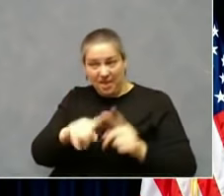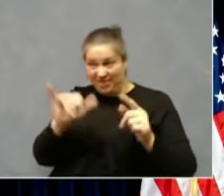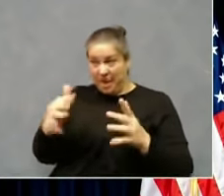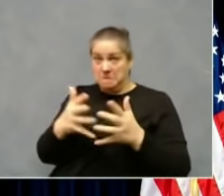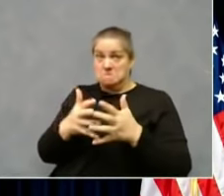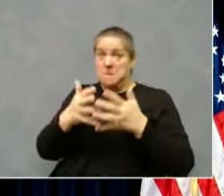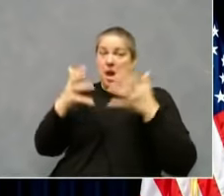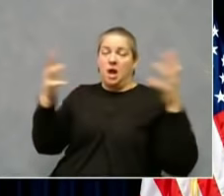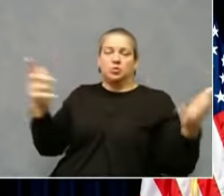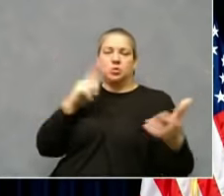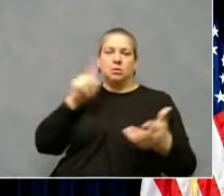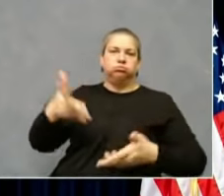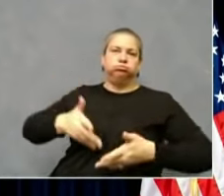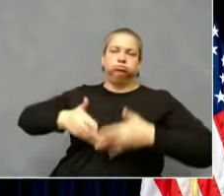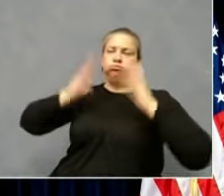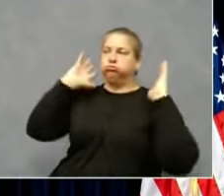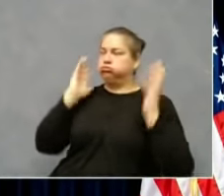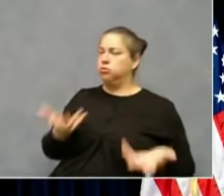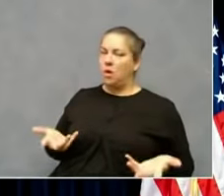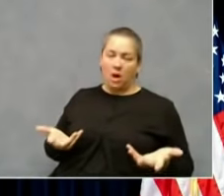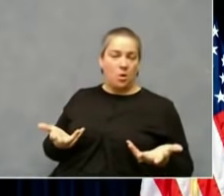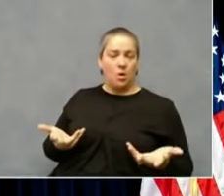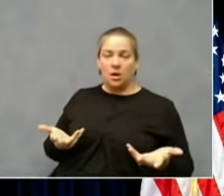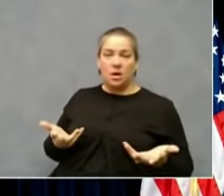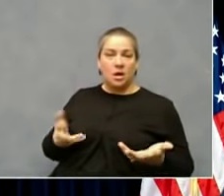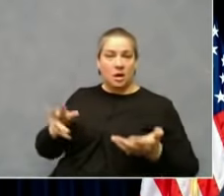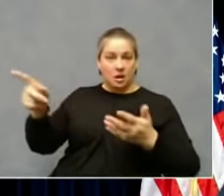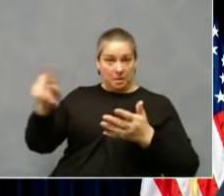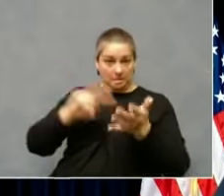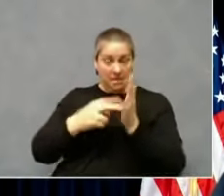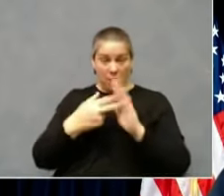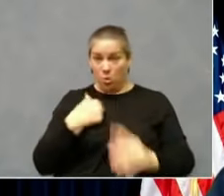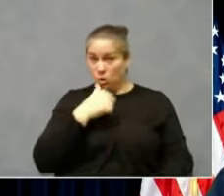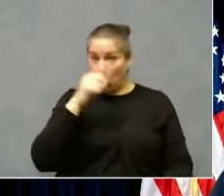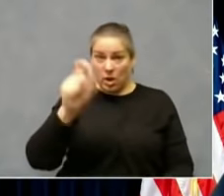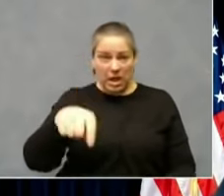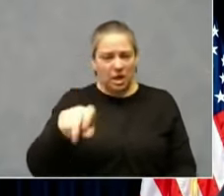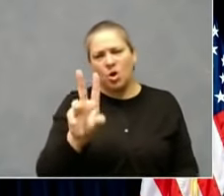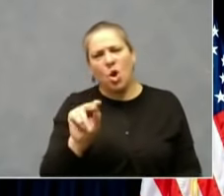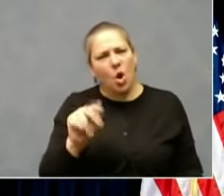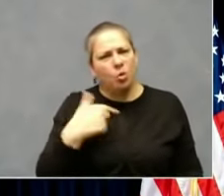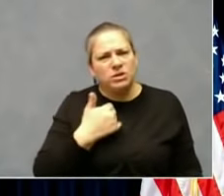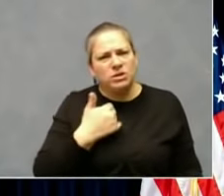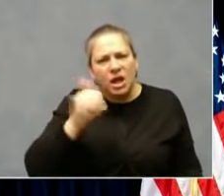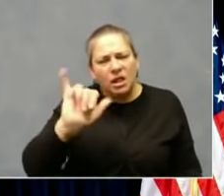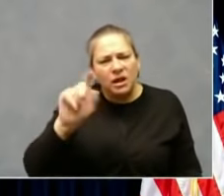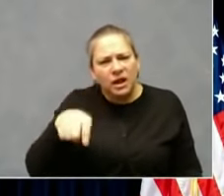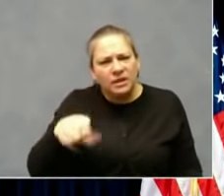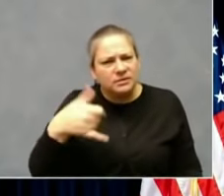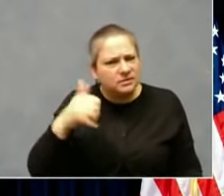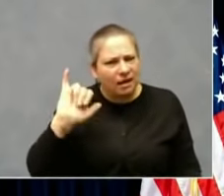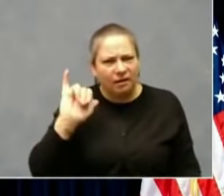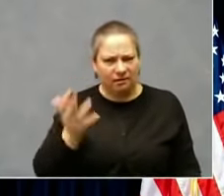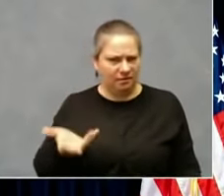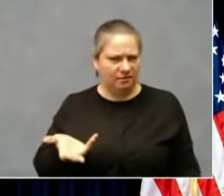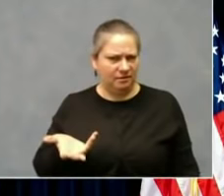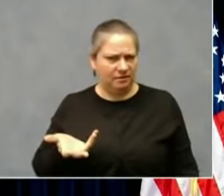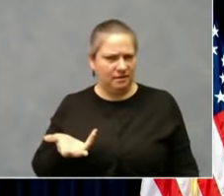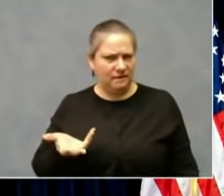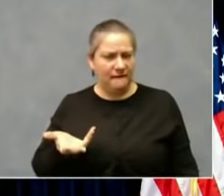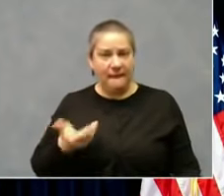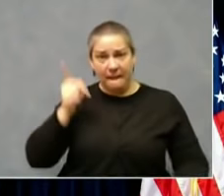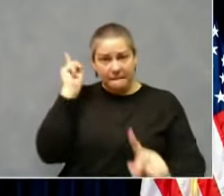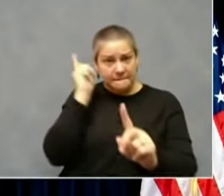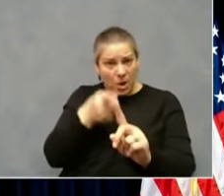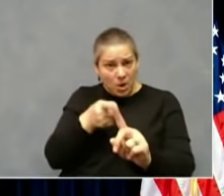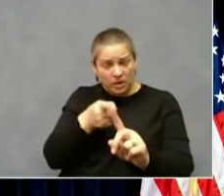doesn't eliminate the need because, you know, you've got a couple purposes. The primary purpose is to stop the spread, and typically that's